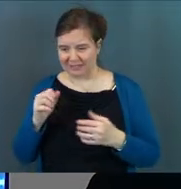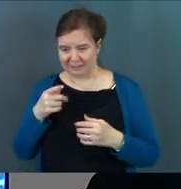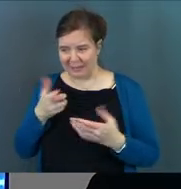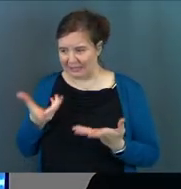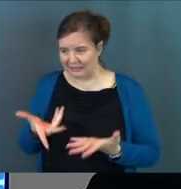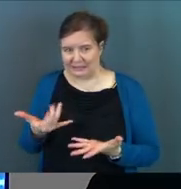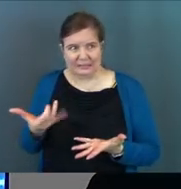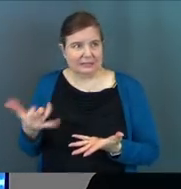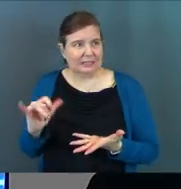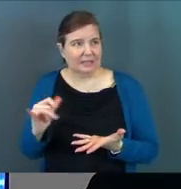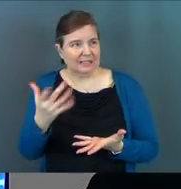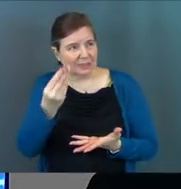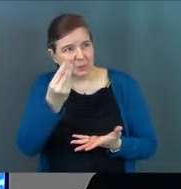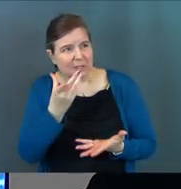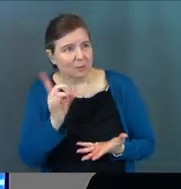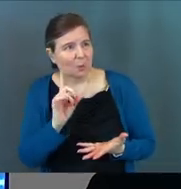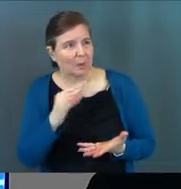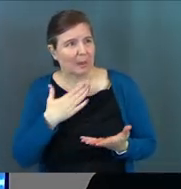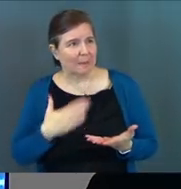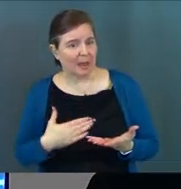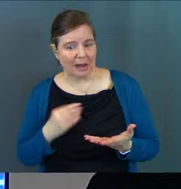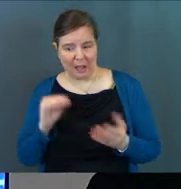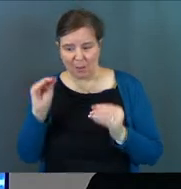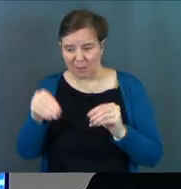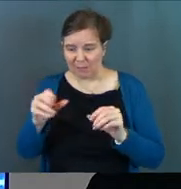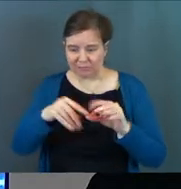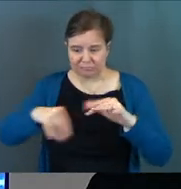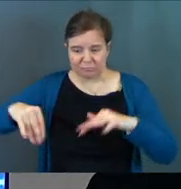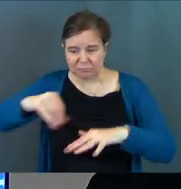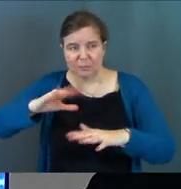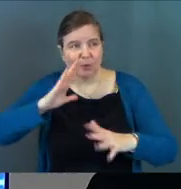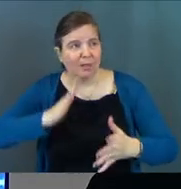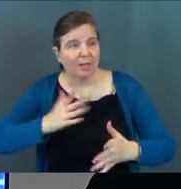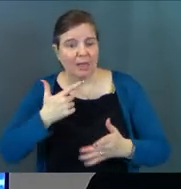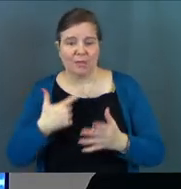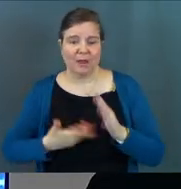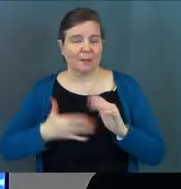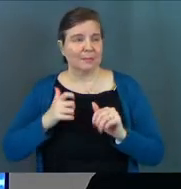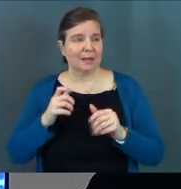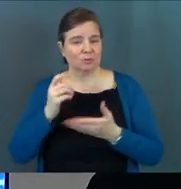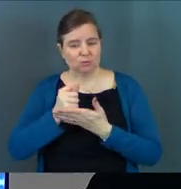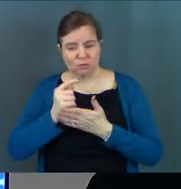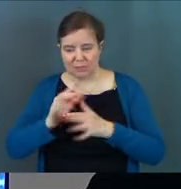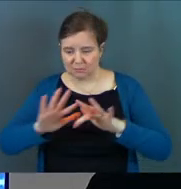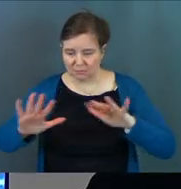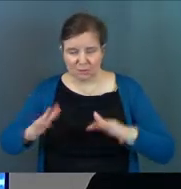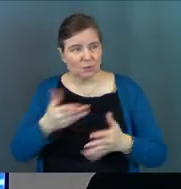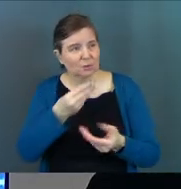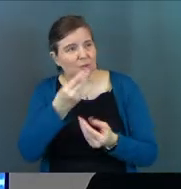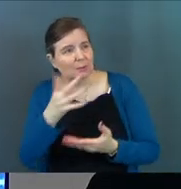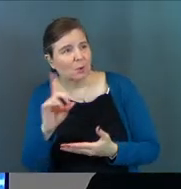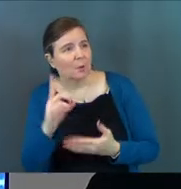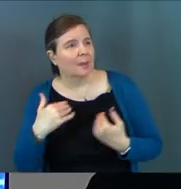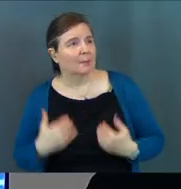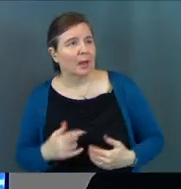spices still. Can you just tell me where the body is? I'll put the body back and then I'll be able to treat it. Would you just tell me where the body is?